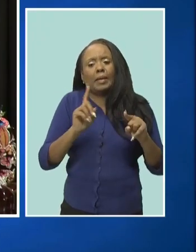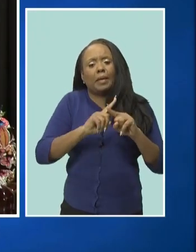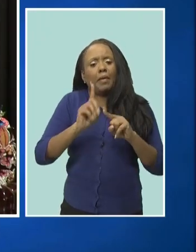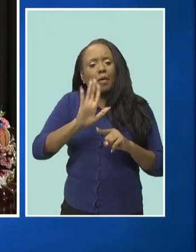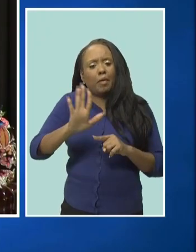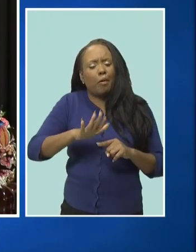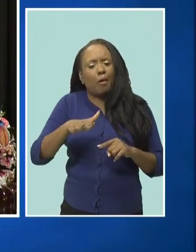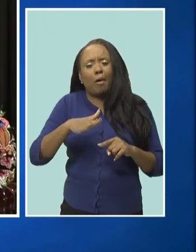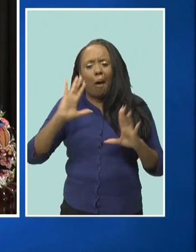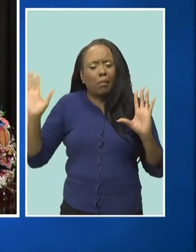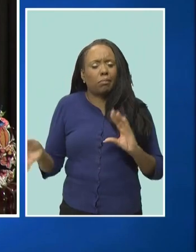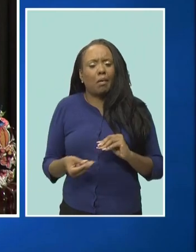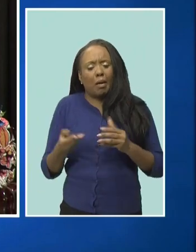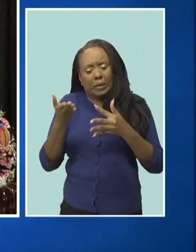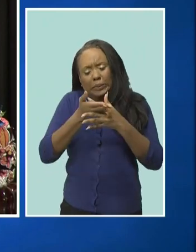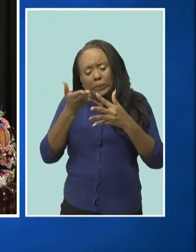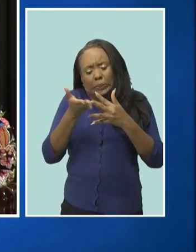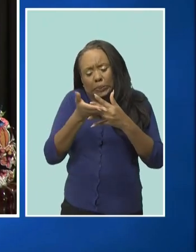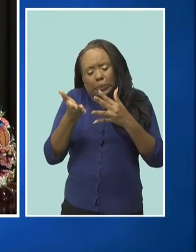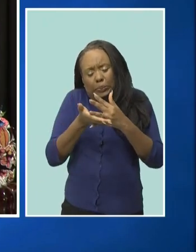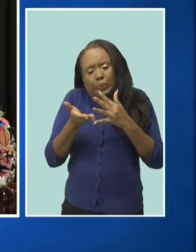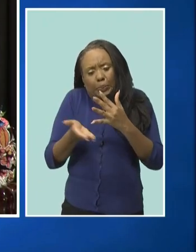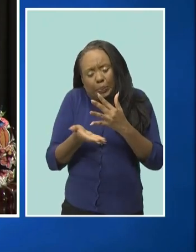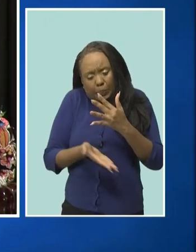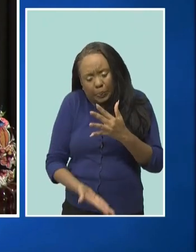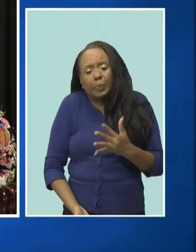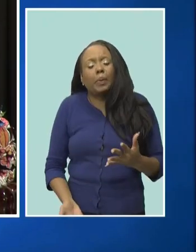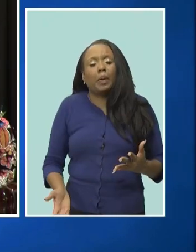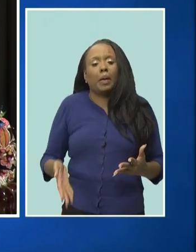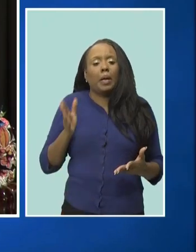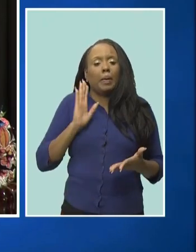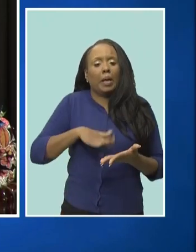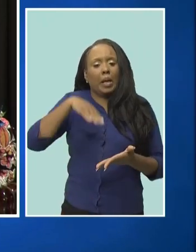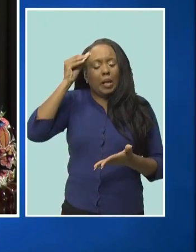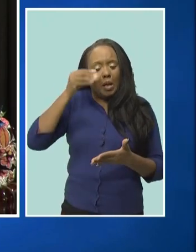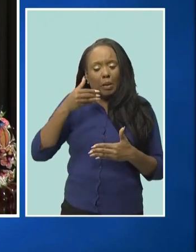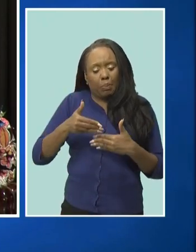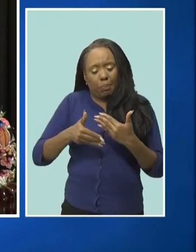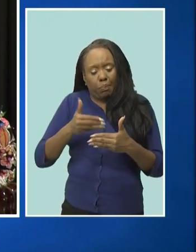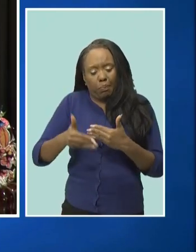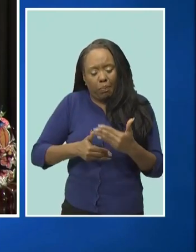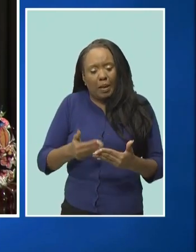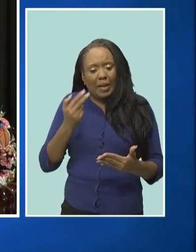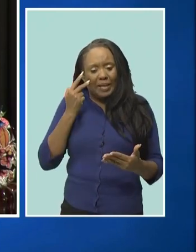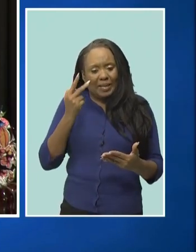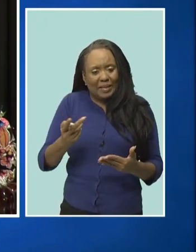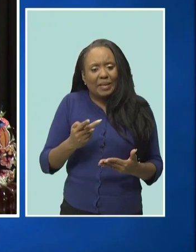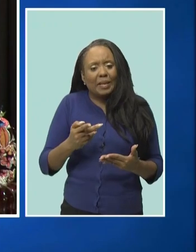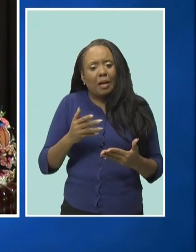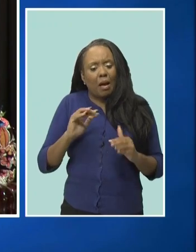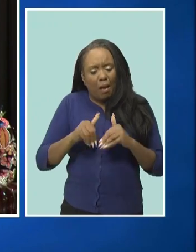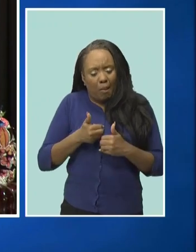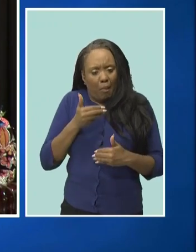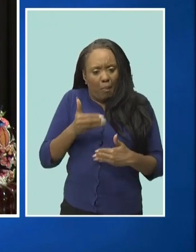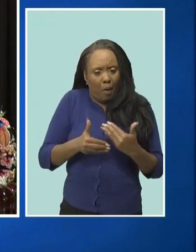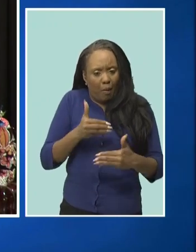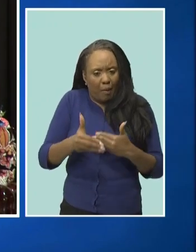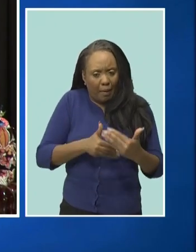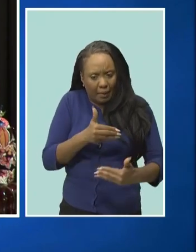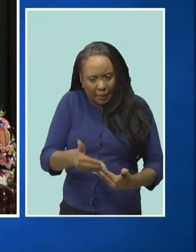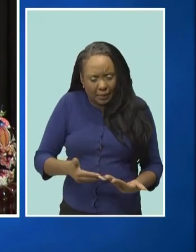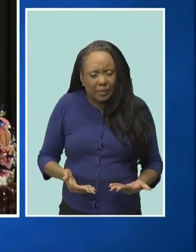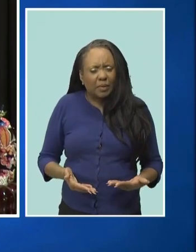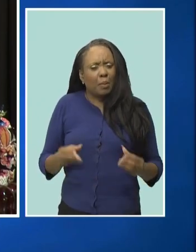they can learn as they go along and they have something to fall back on you have an